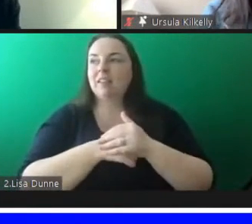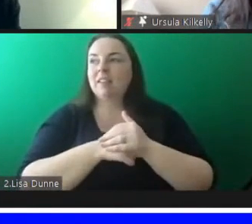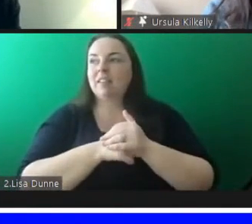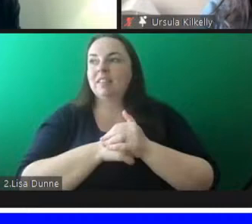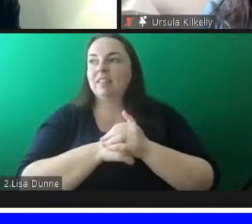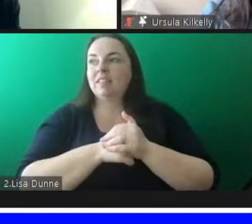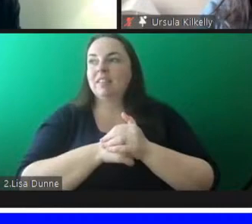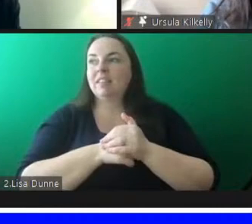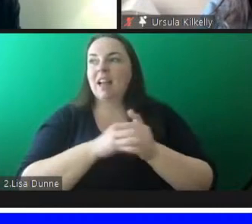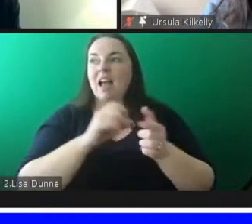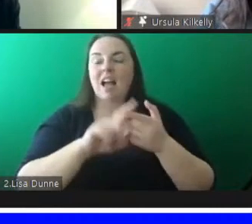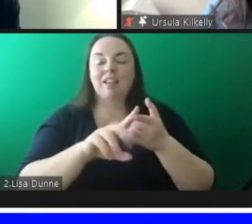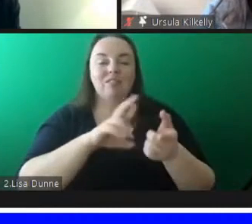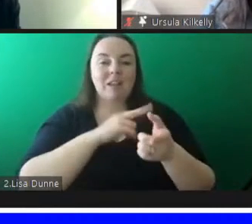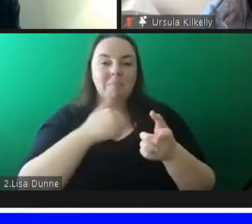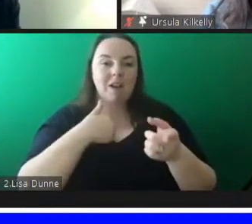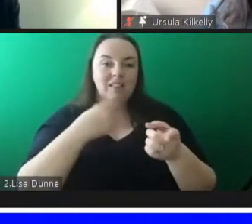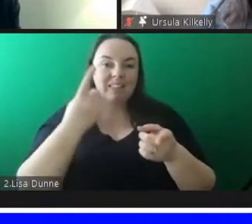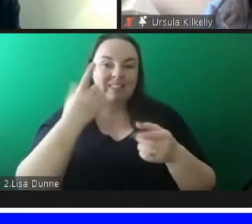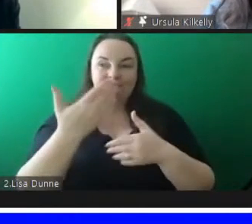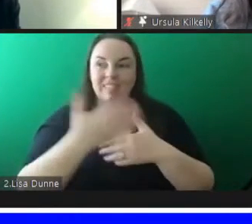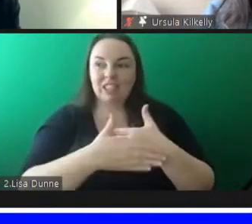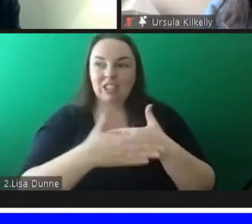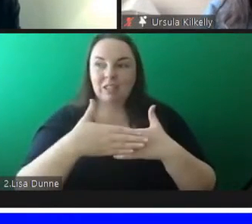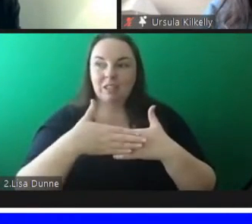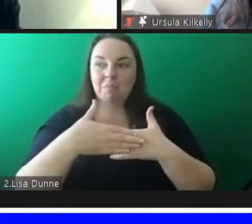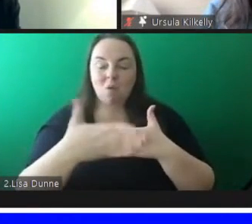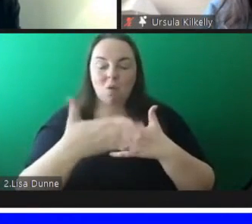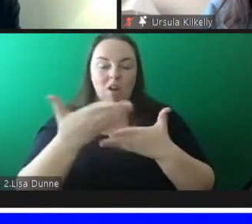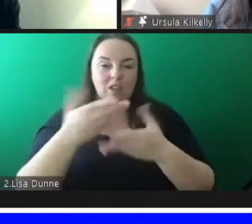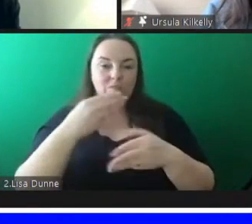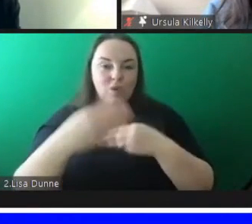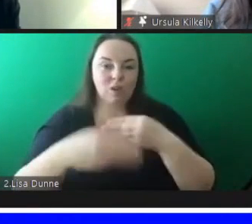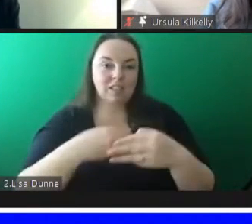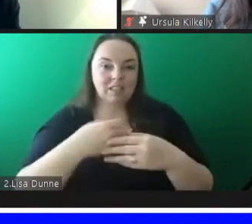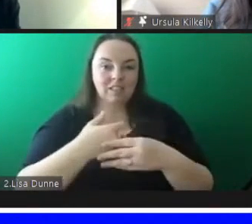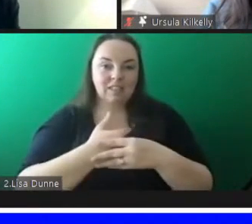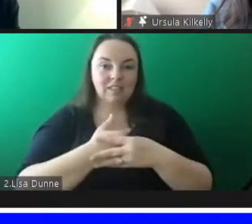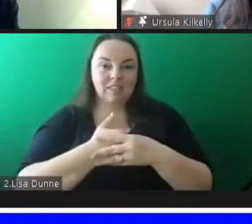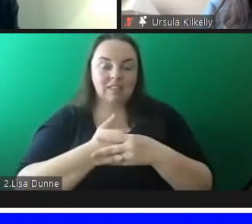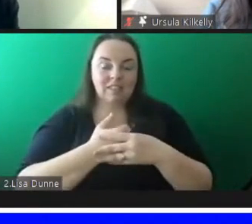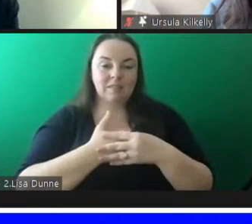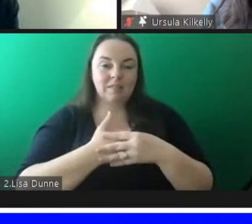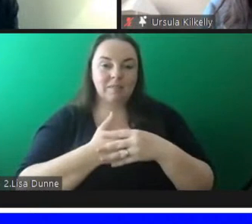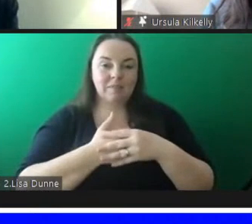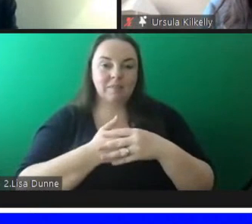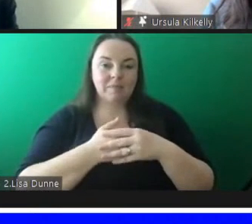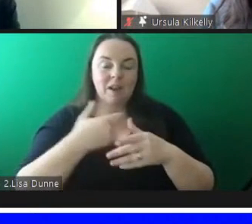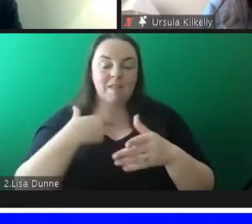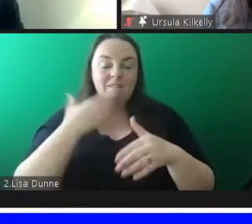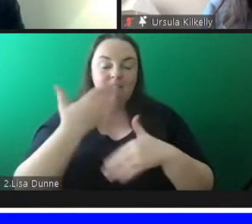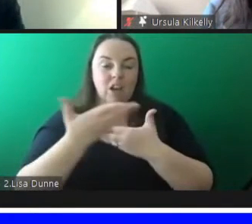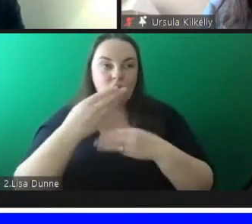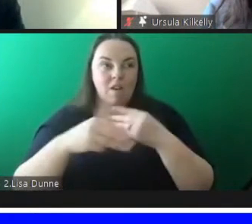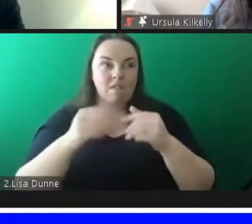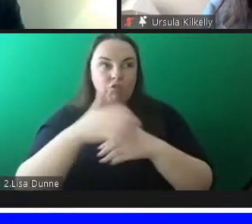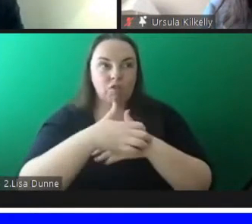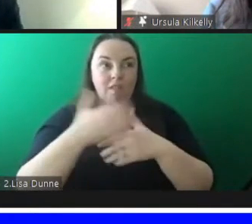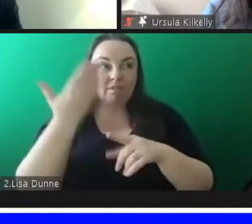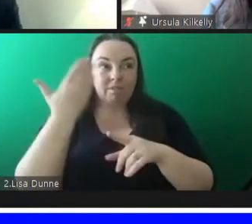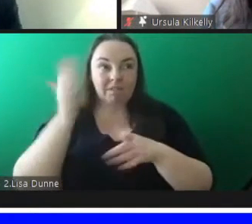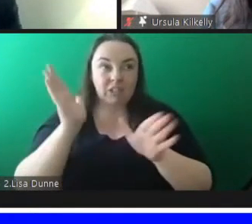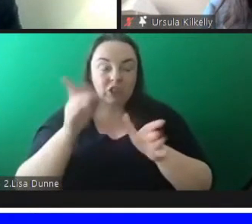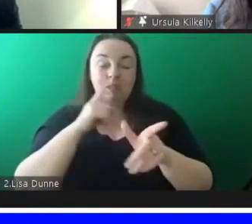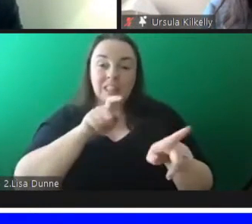effectively finished for the consultation process uh on on the draft um there's still an